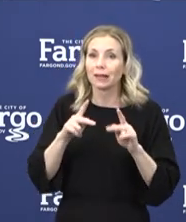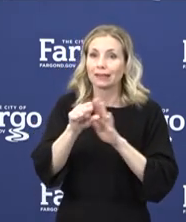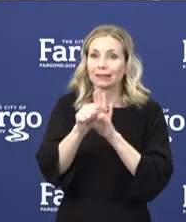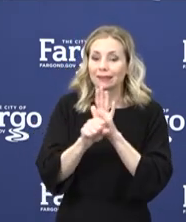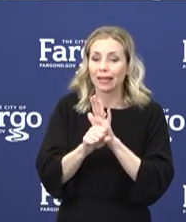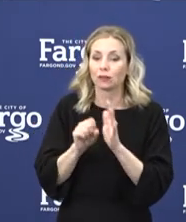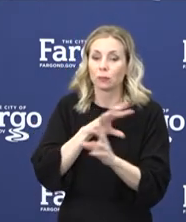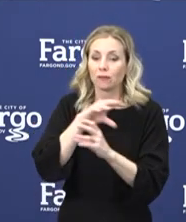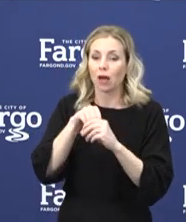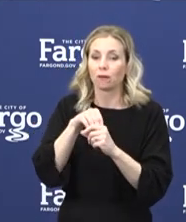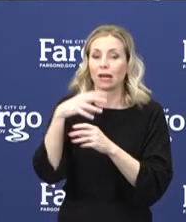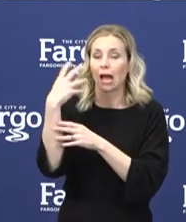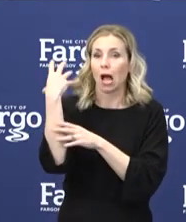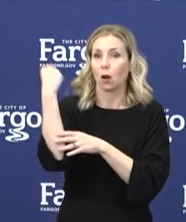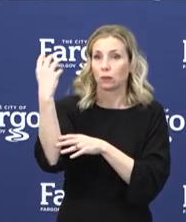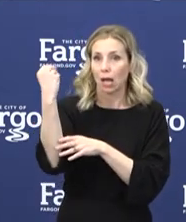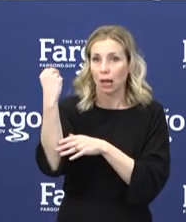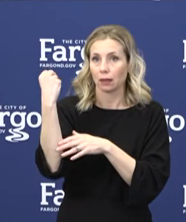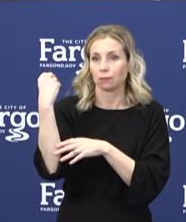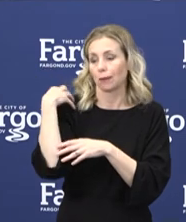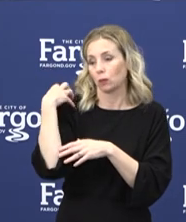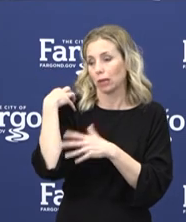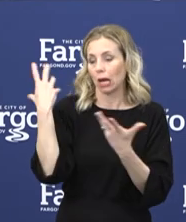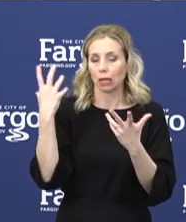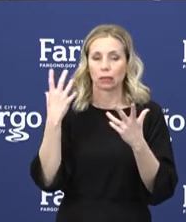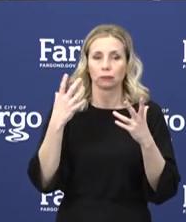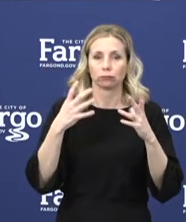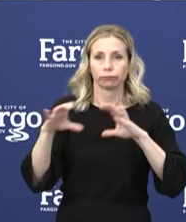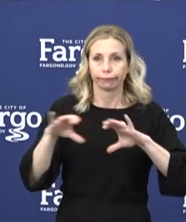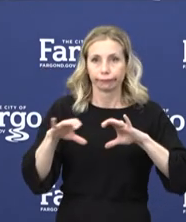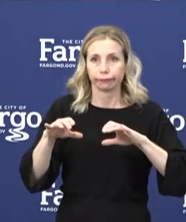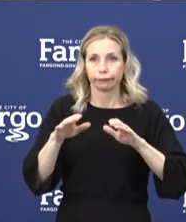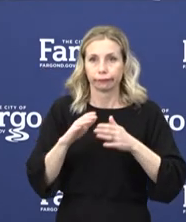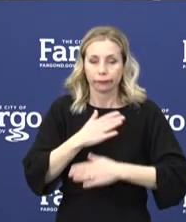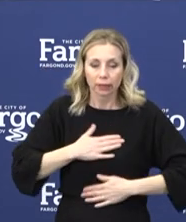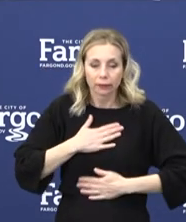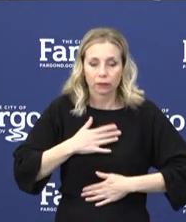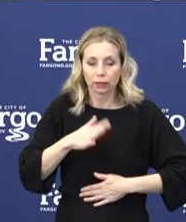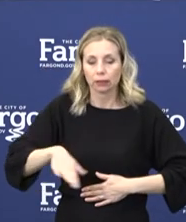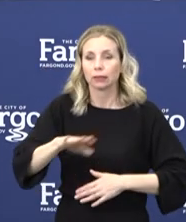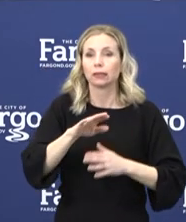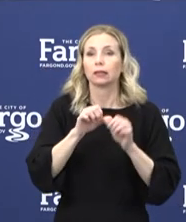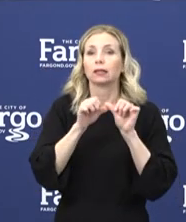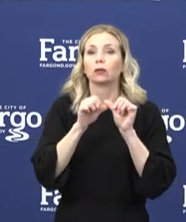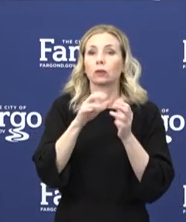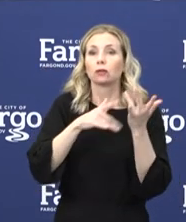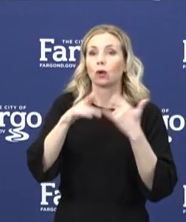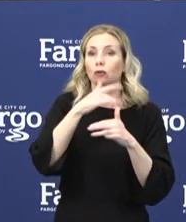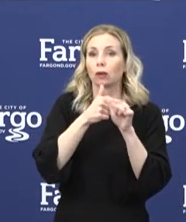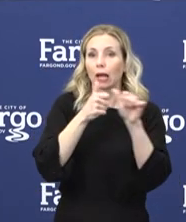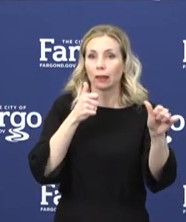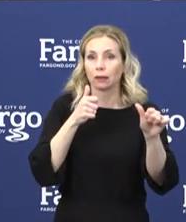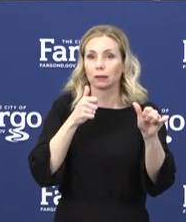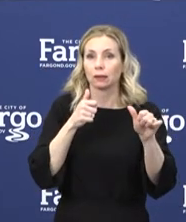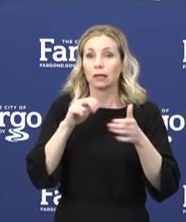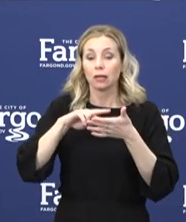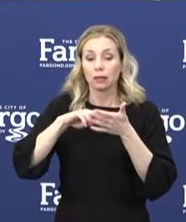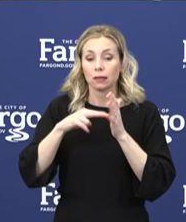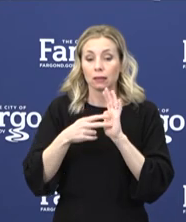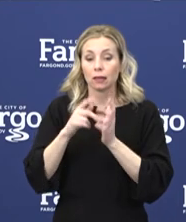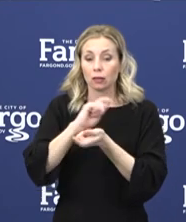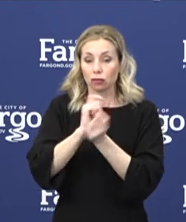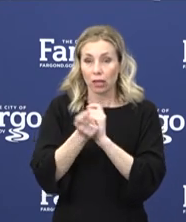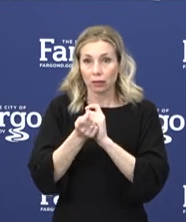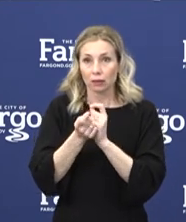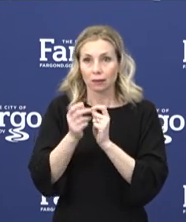in outdoor recreational activities while continuing social distancing guidelines. The changes will allow Minnesotans to continue to enjoy